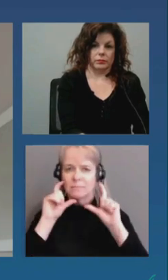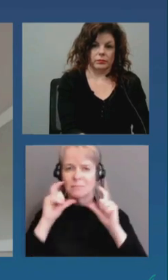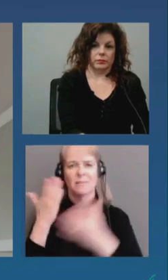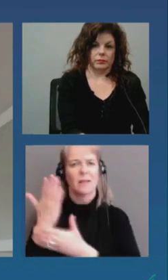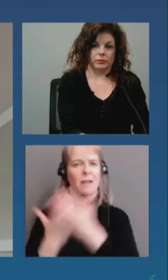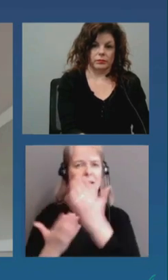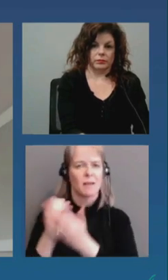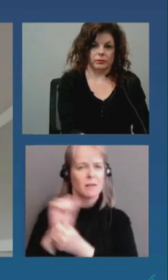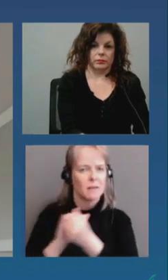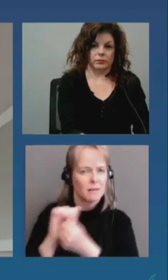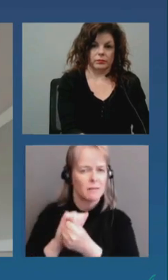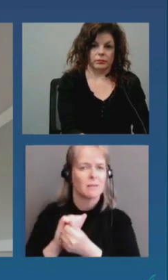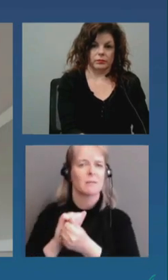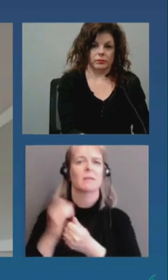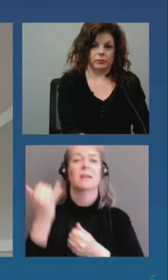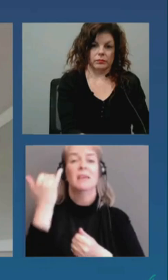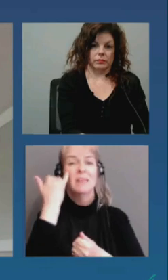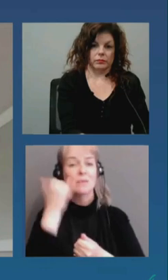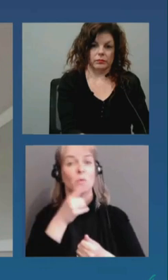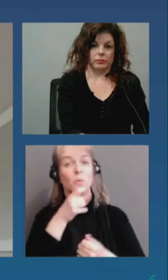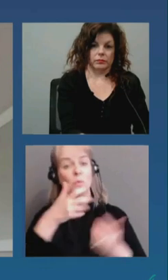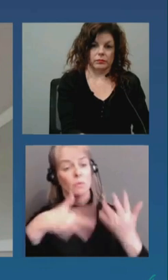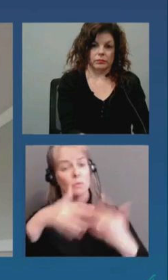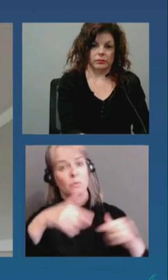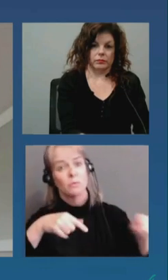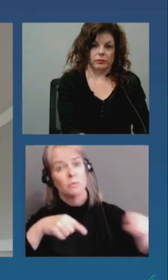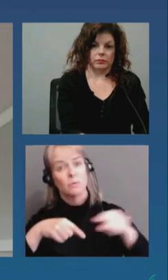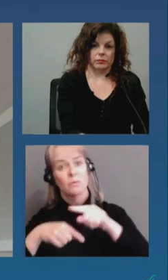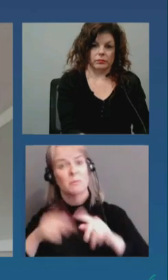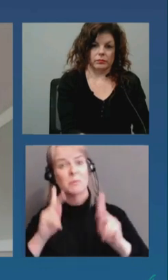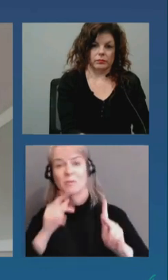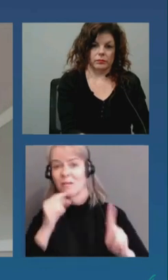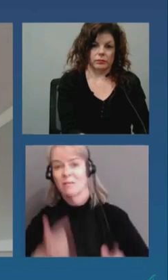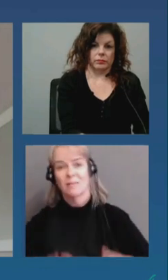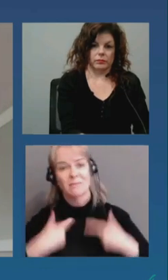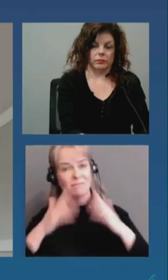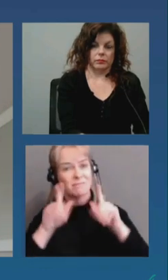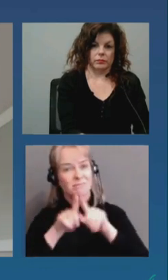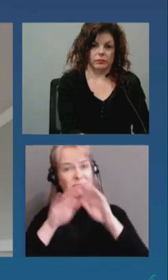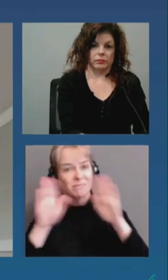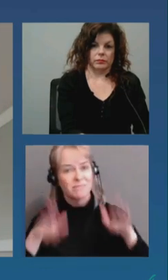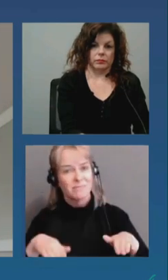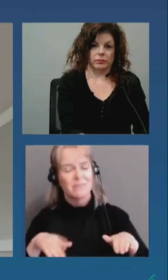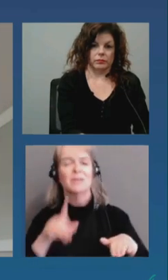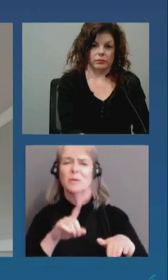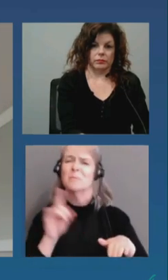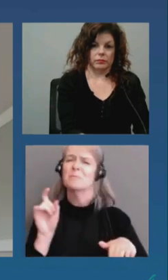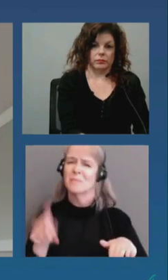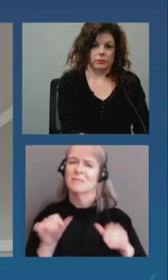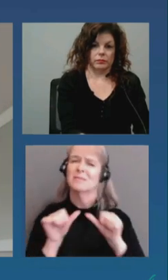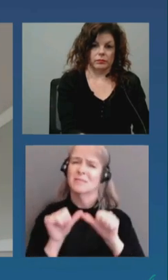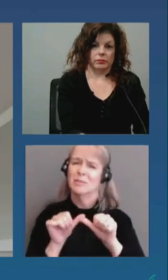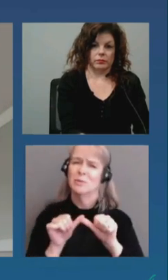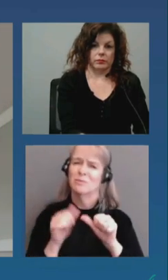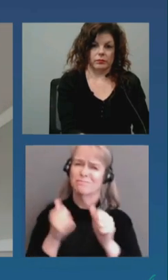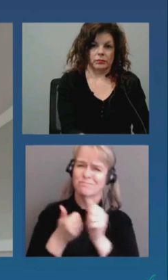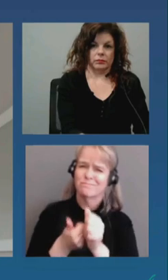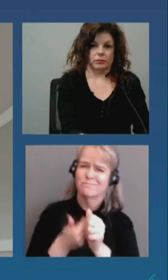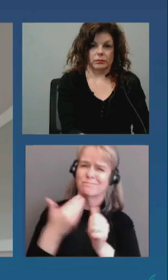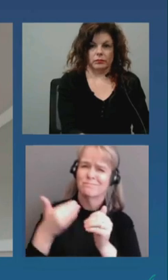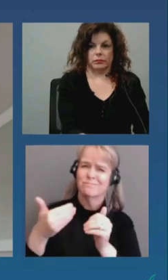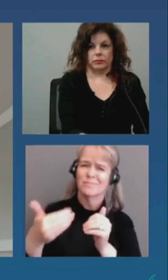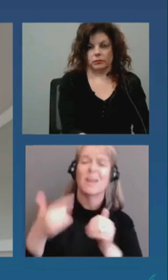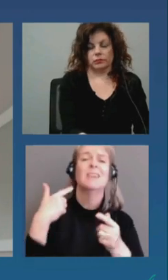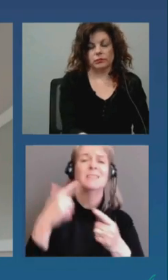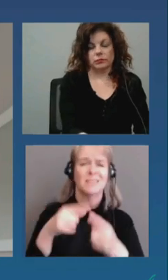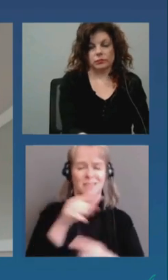when with people outside of your households until more people are fully vaccinated. People have tested positive